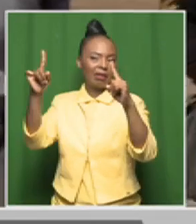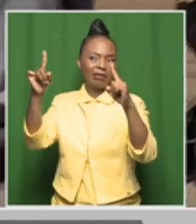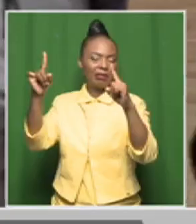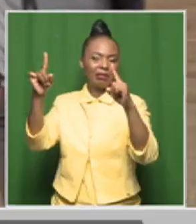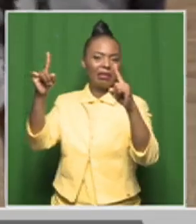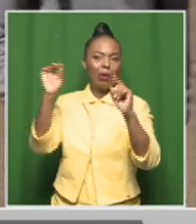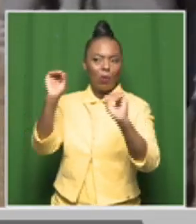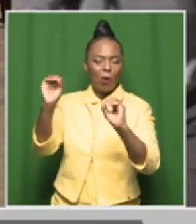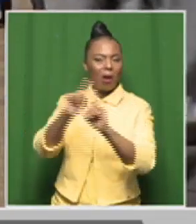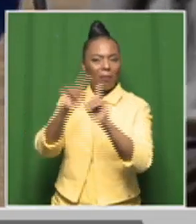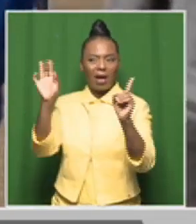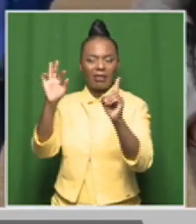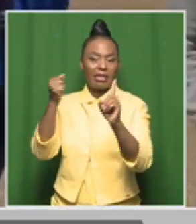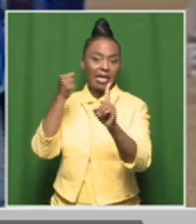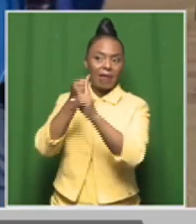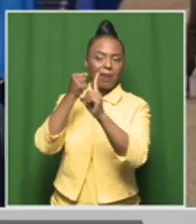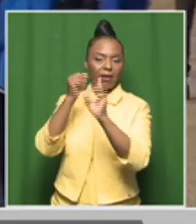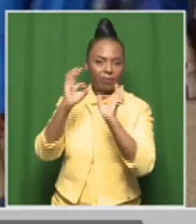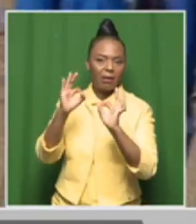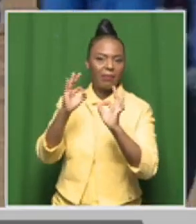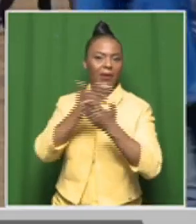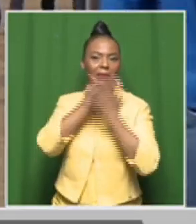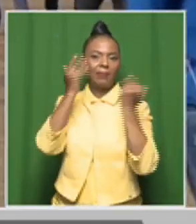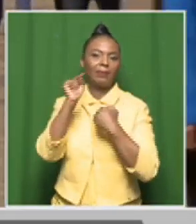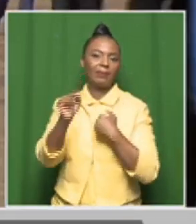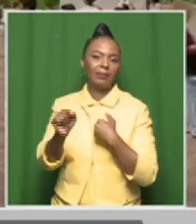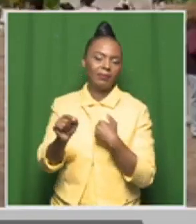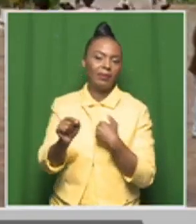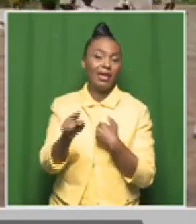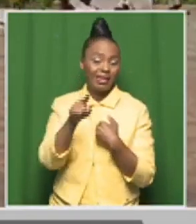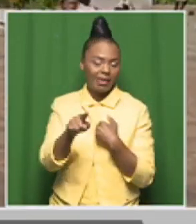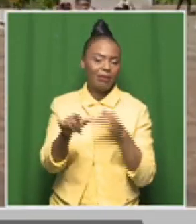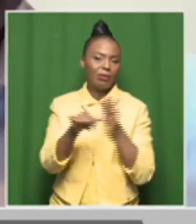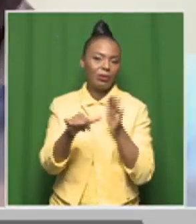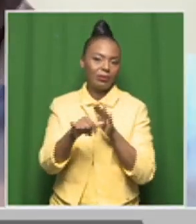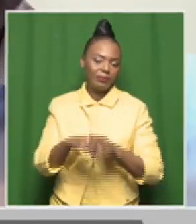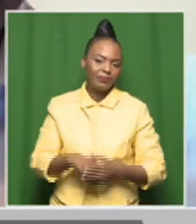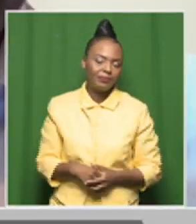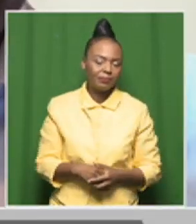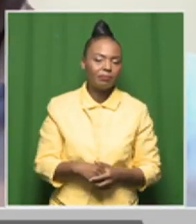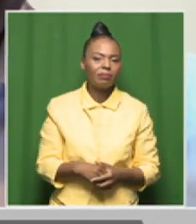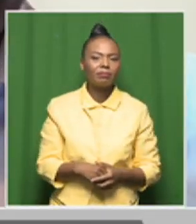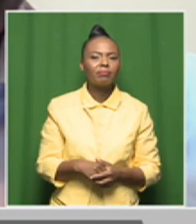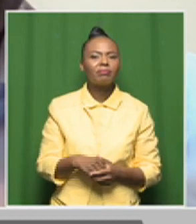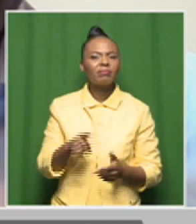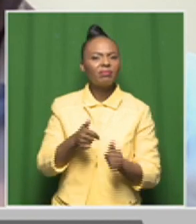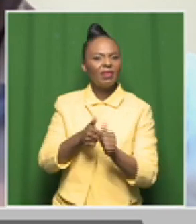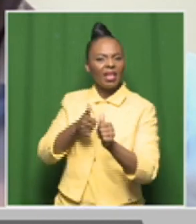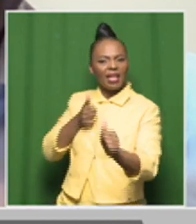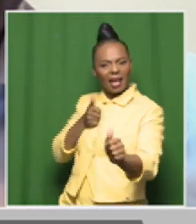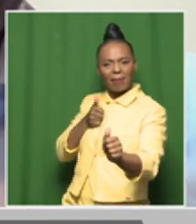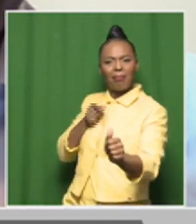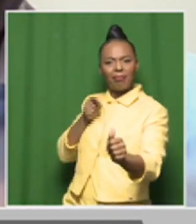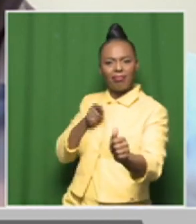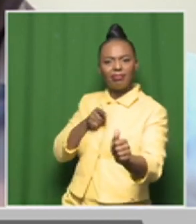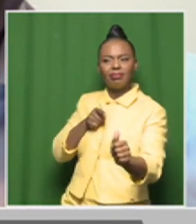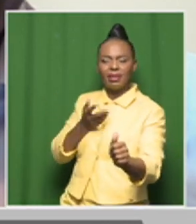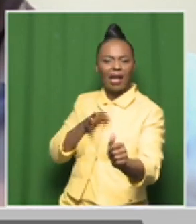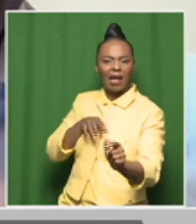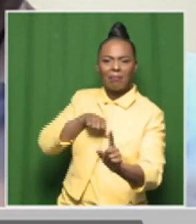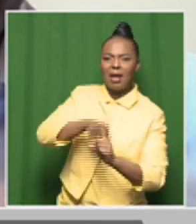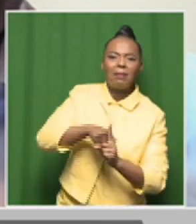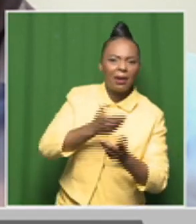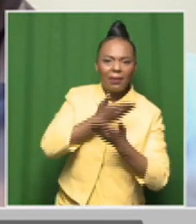the rankings in something like the TIMSS report, which is critical. So let's talk about those gaps, the achievement gaps in rural